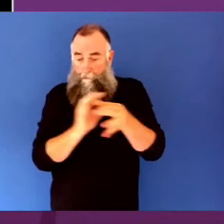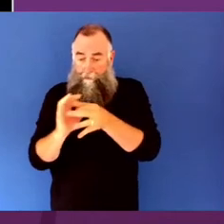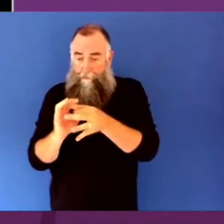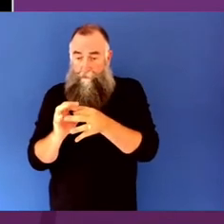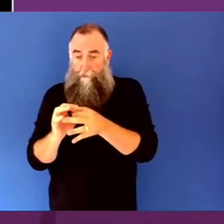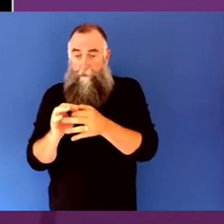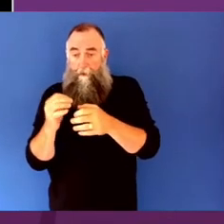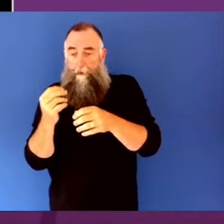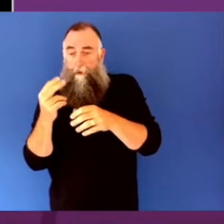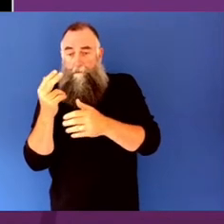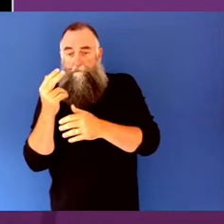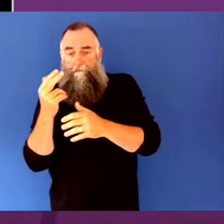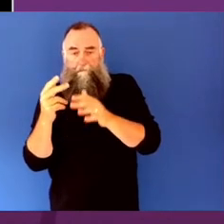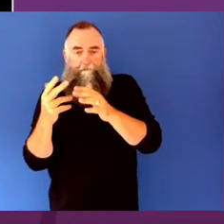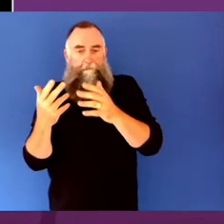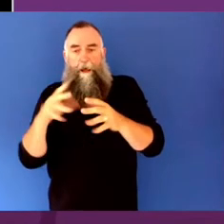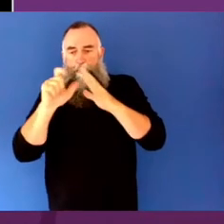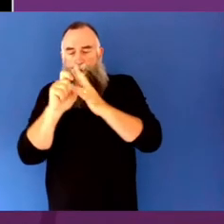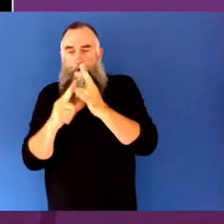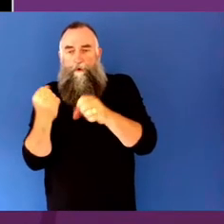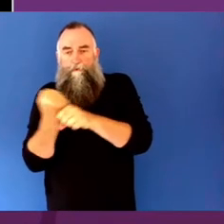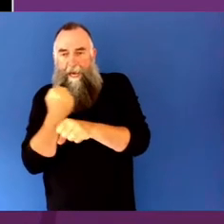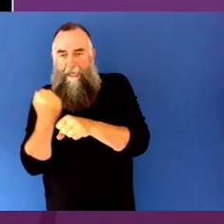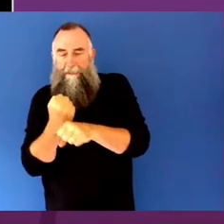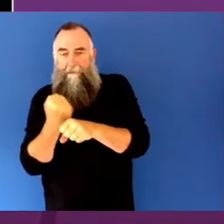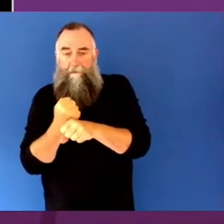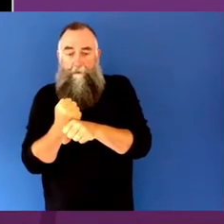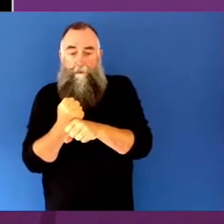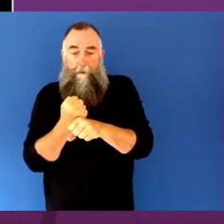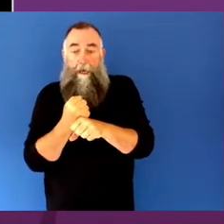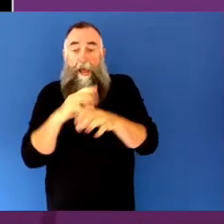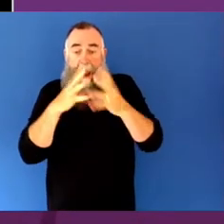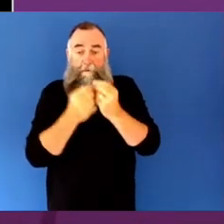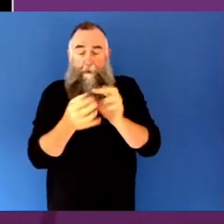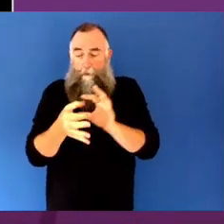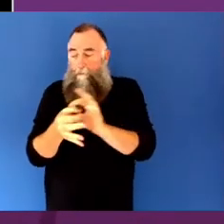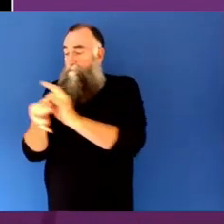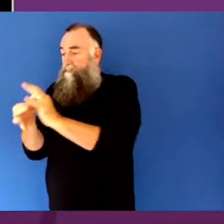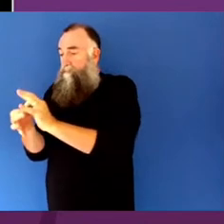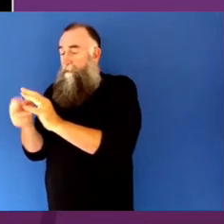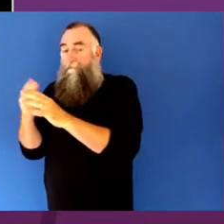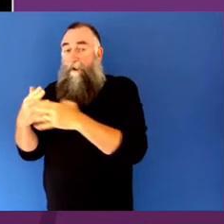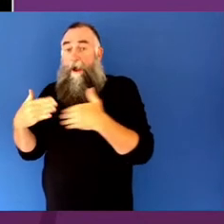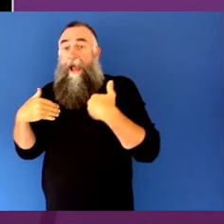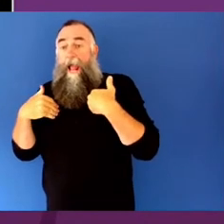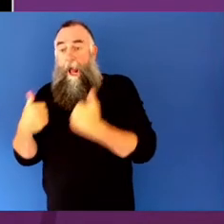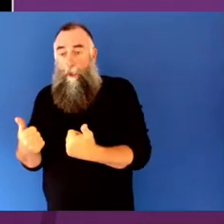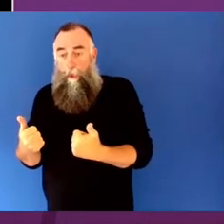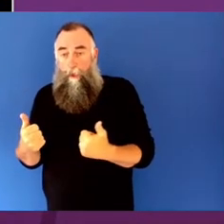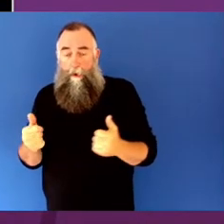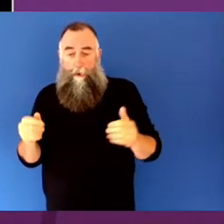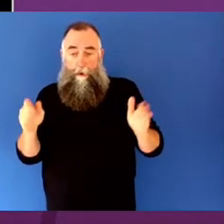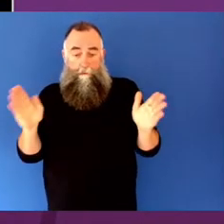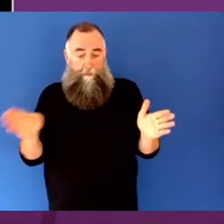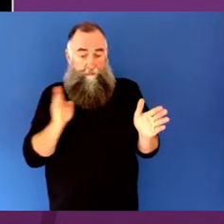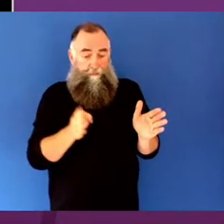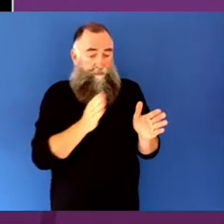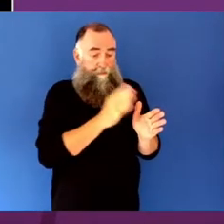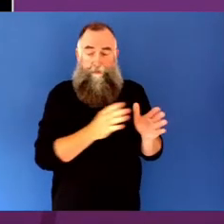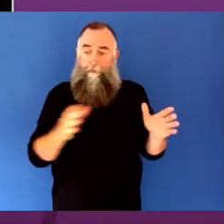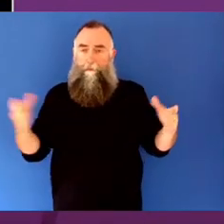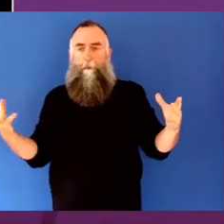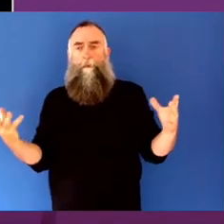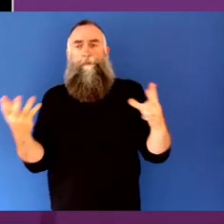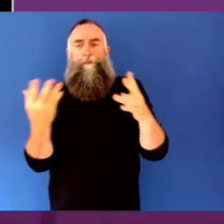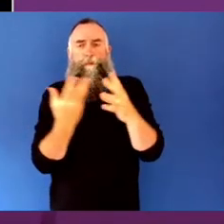wellbeing and sense of wellbeing is well established, and it's one